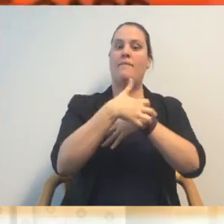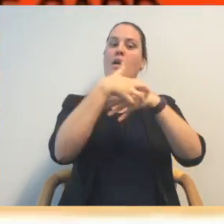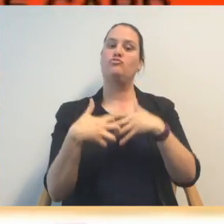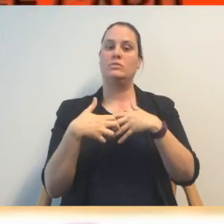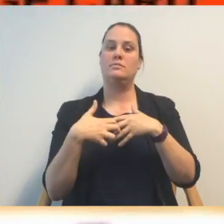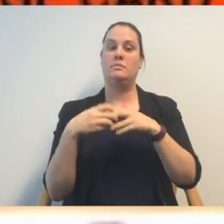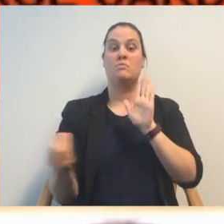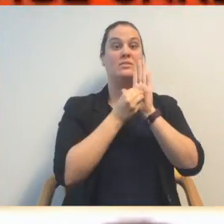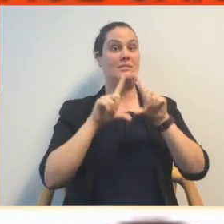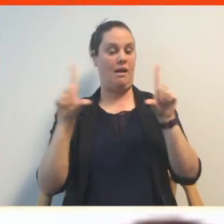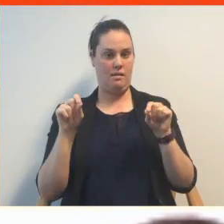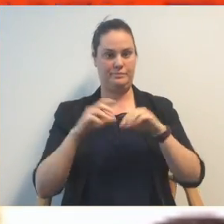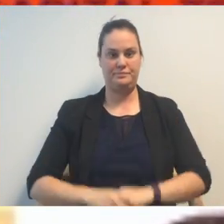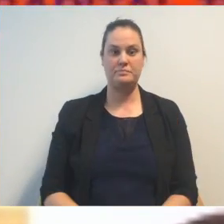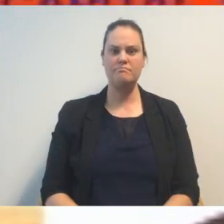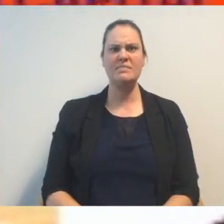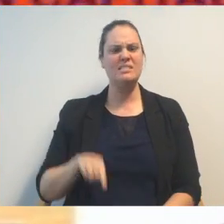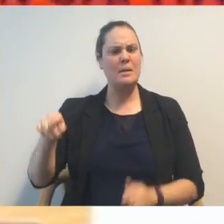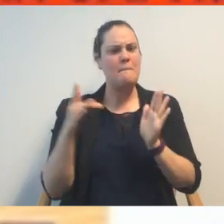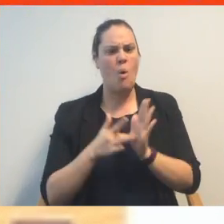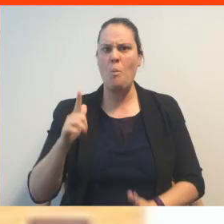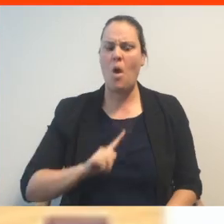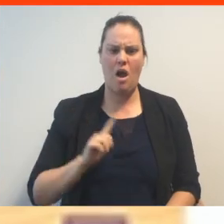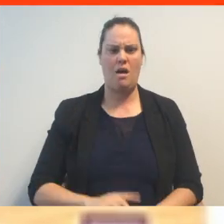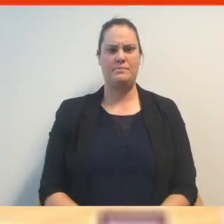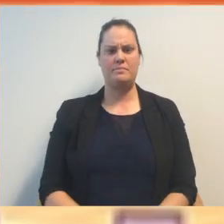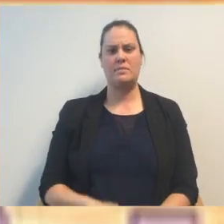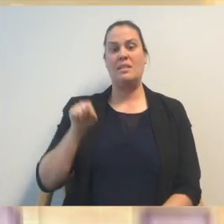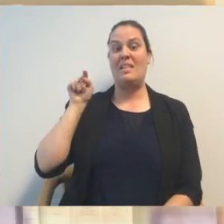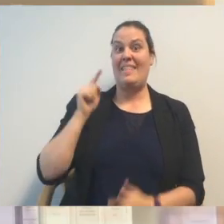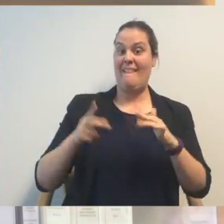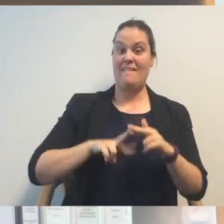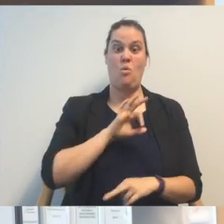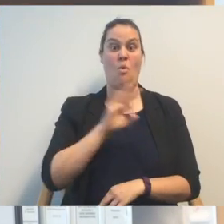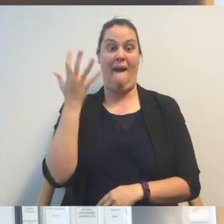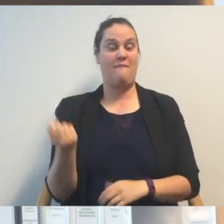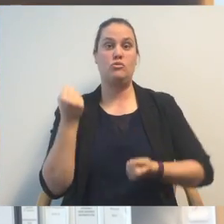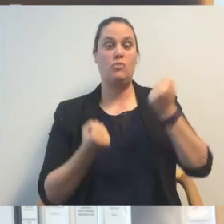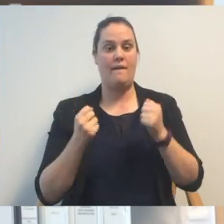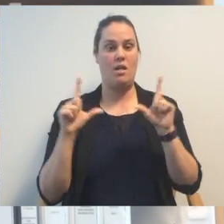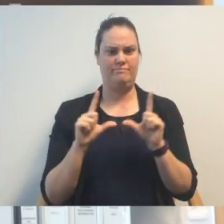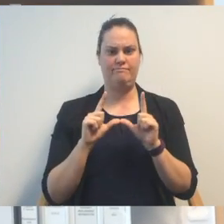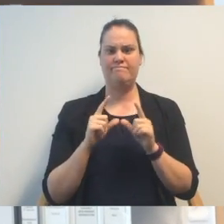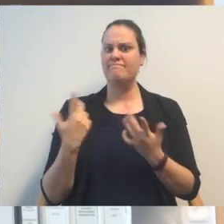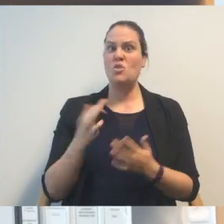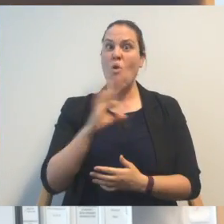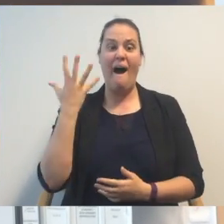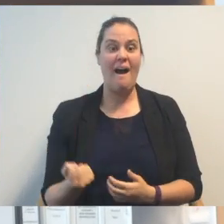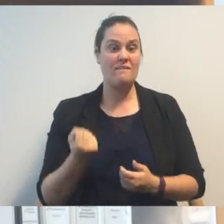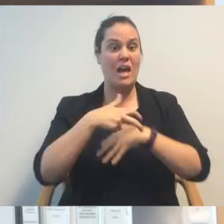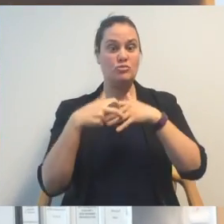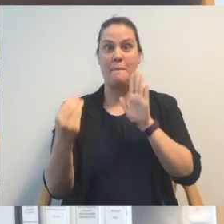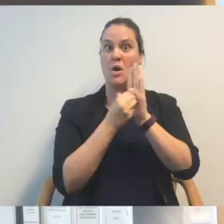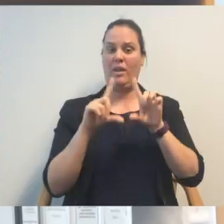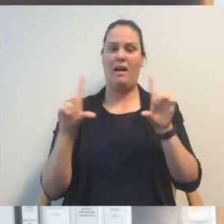address has been added to the proof of age card and this is really helpful for people who don't hold a valid driver's licence